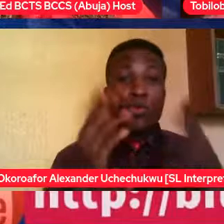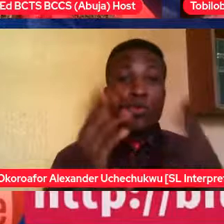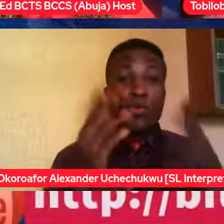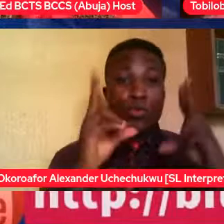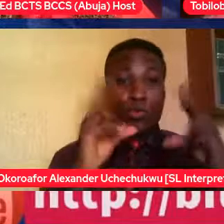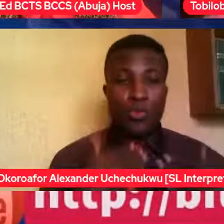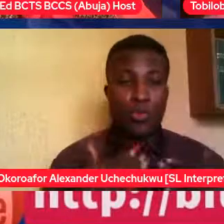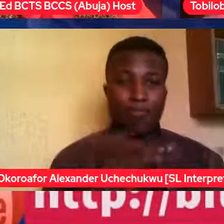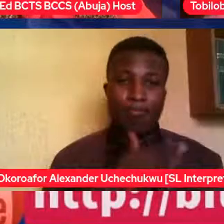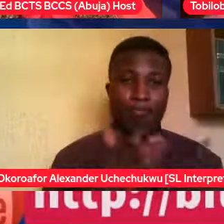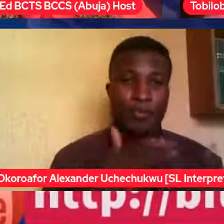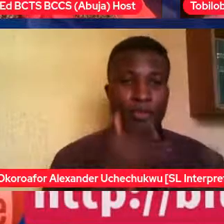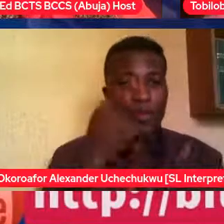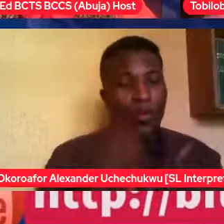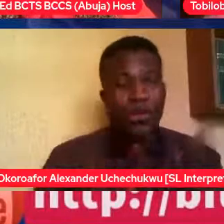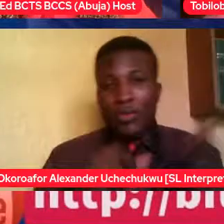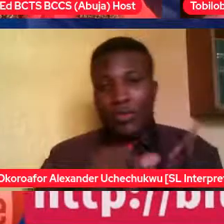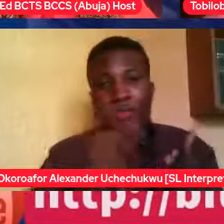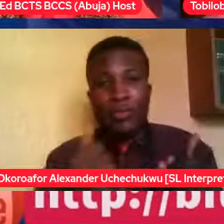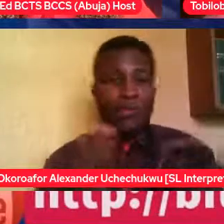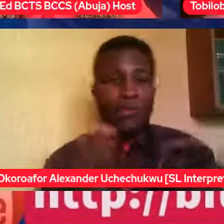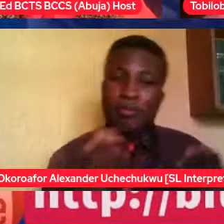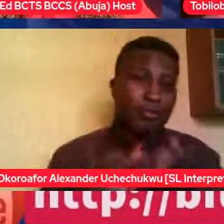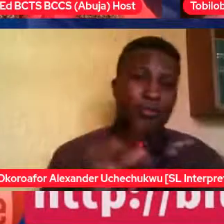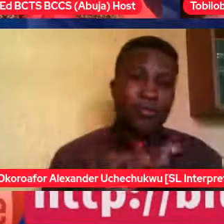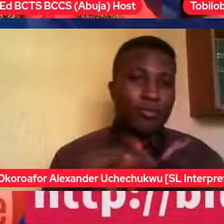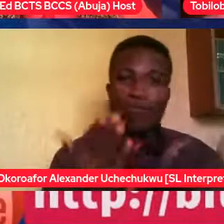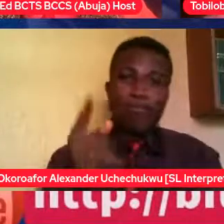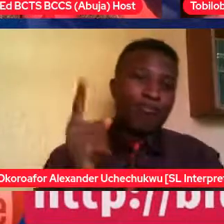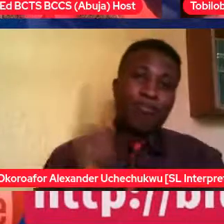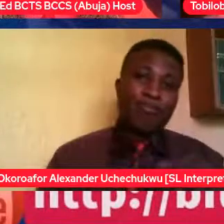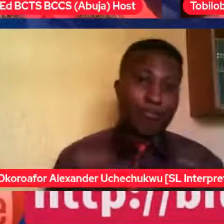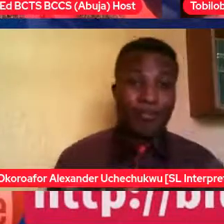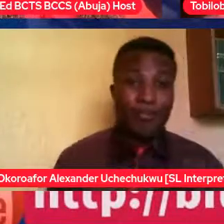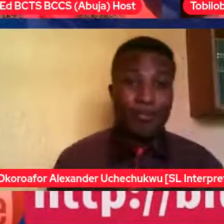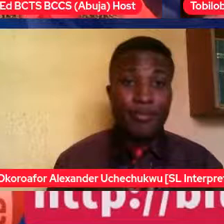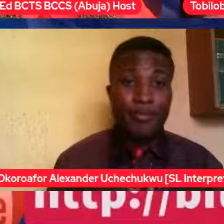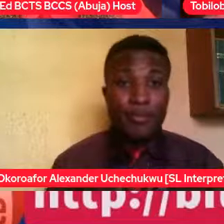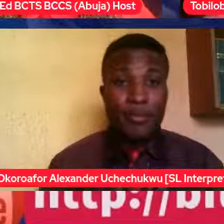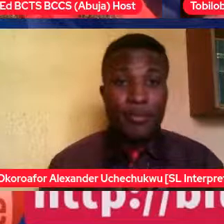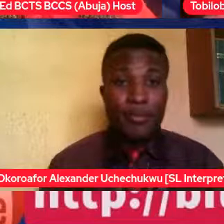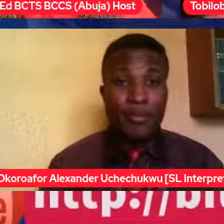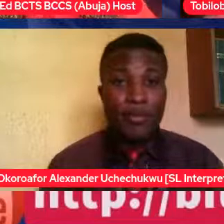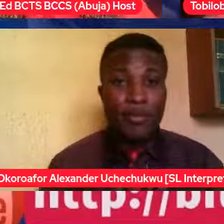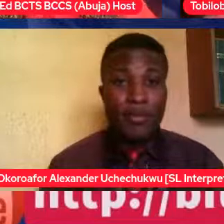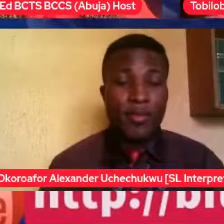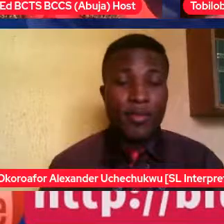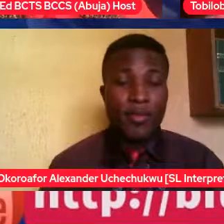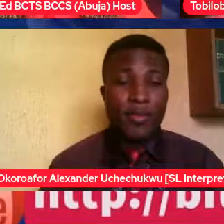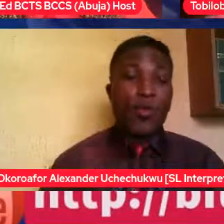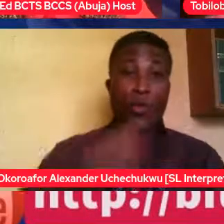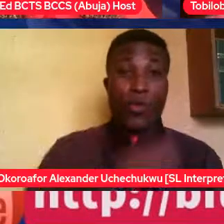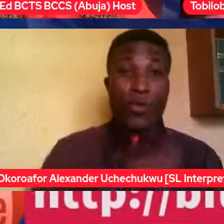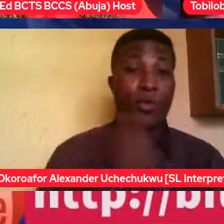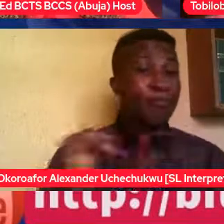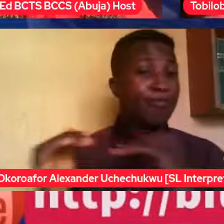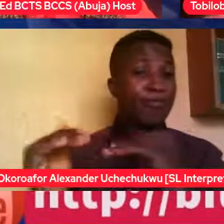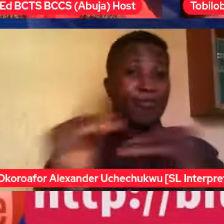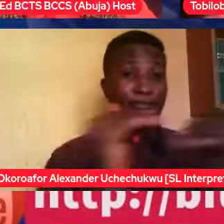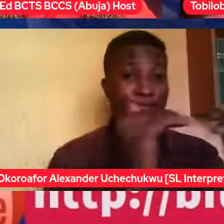it's still the fundamental need of every human being is love. Love is a fundamental need. Love and acceptance.